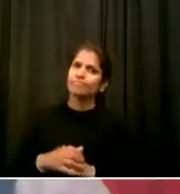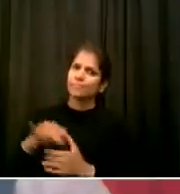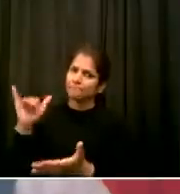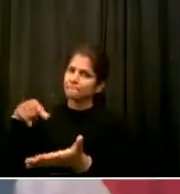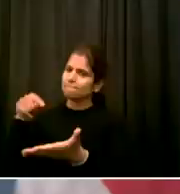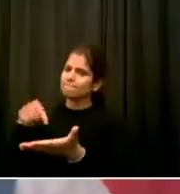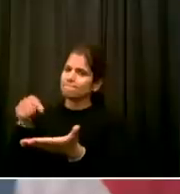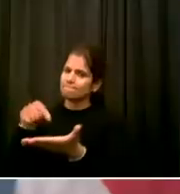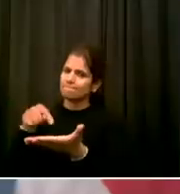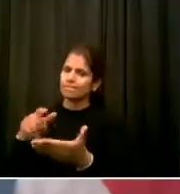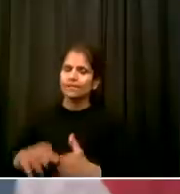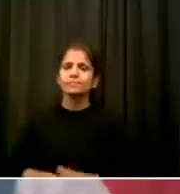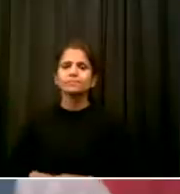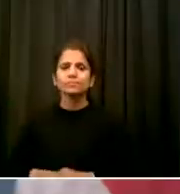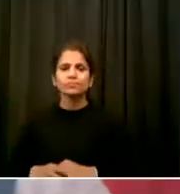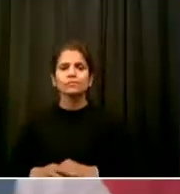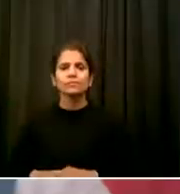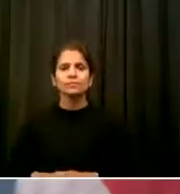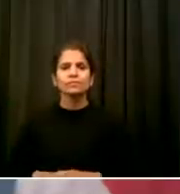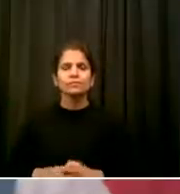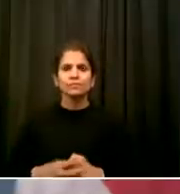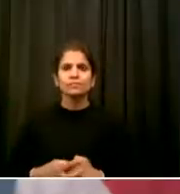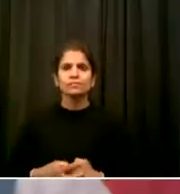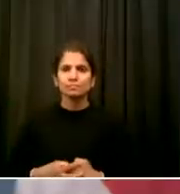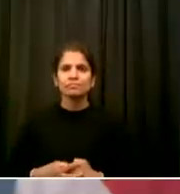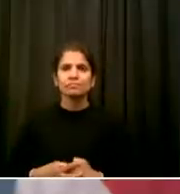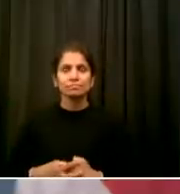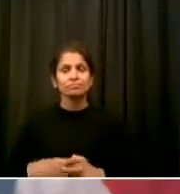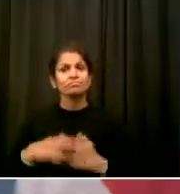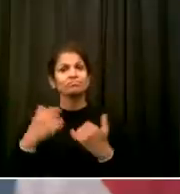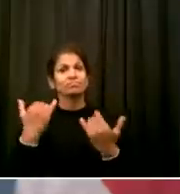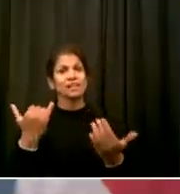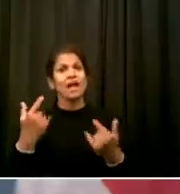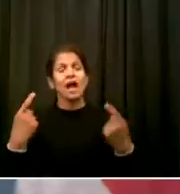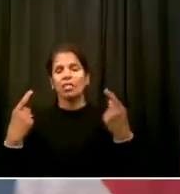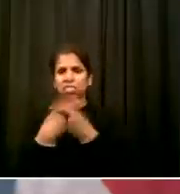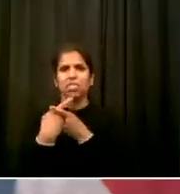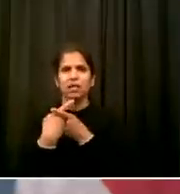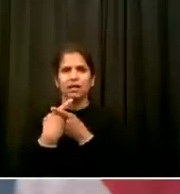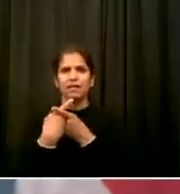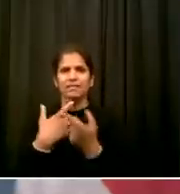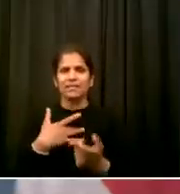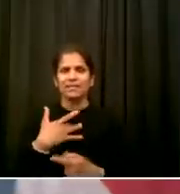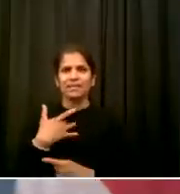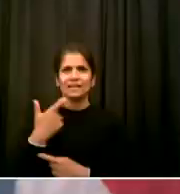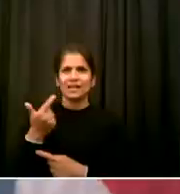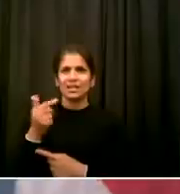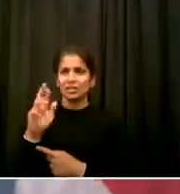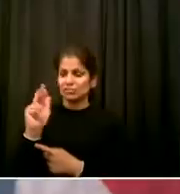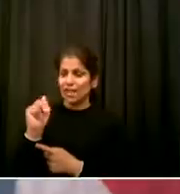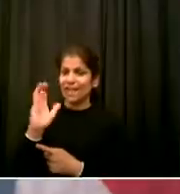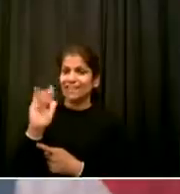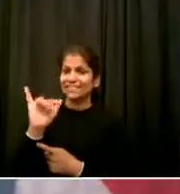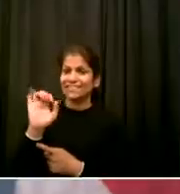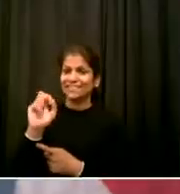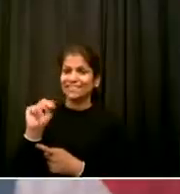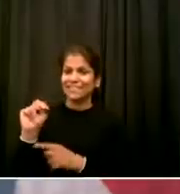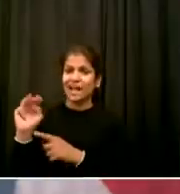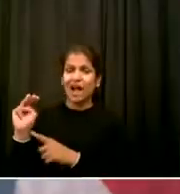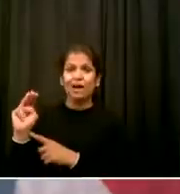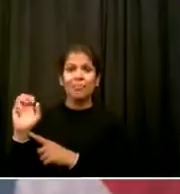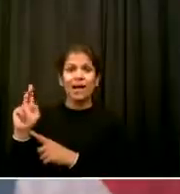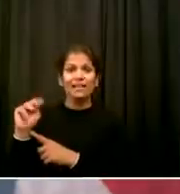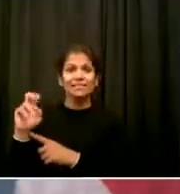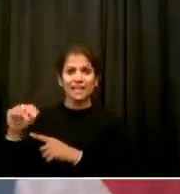Whose mission was to end slavery I found out only yesterday That Archibald Gracie